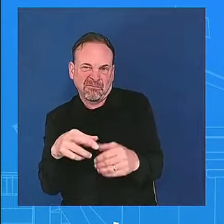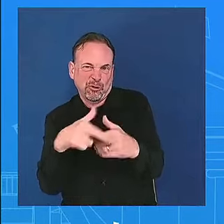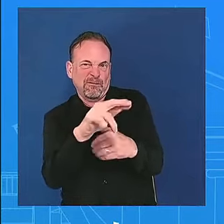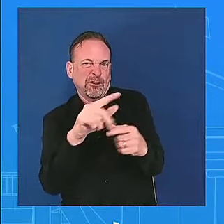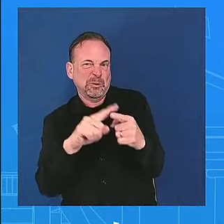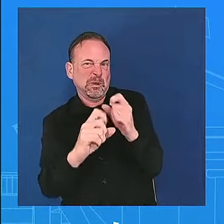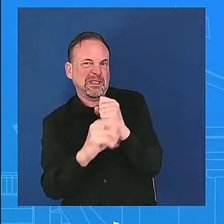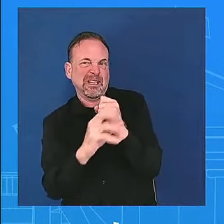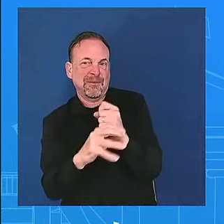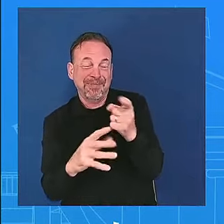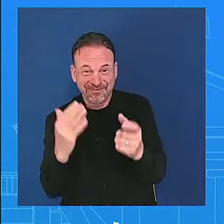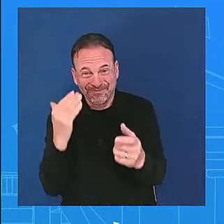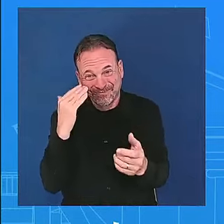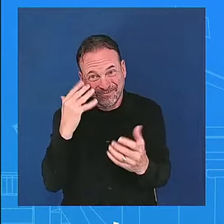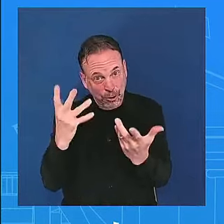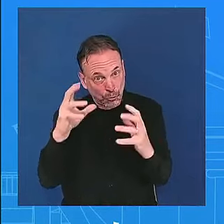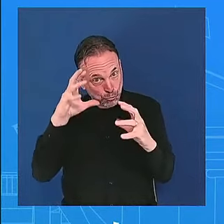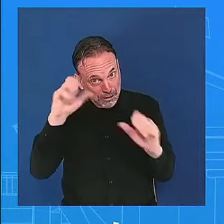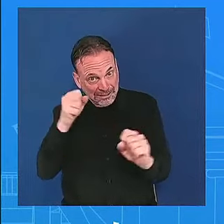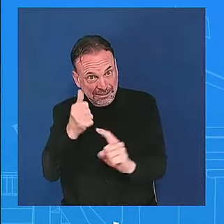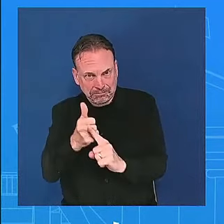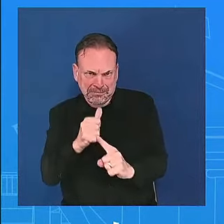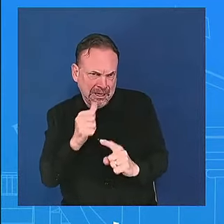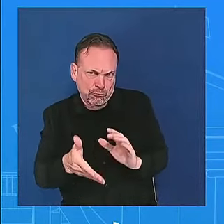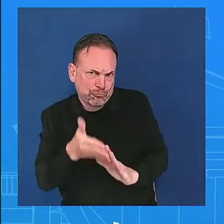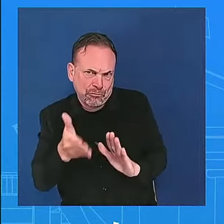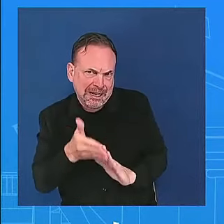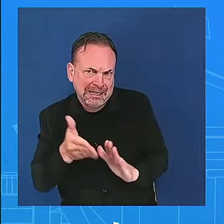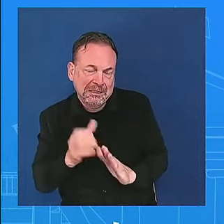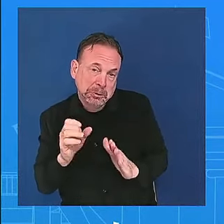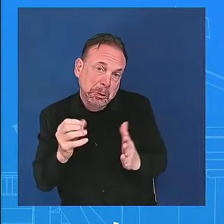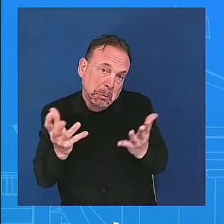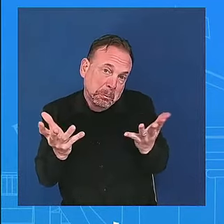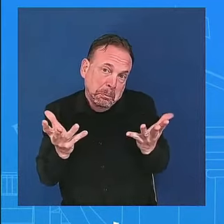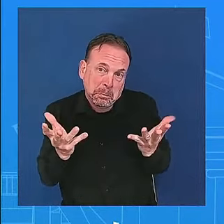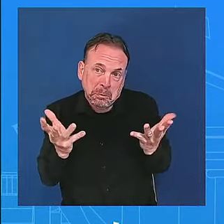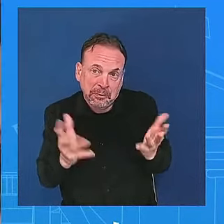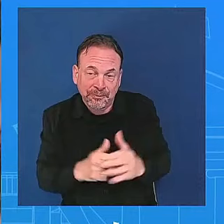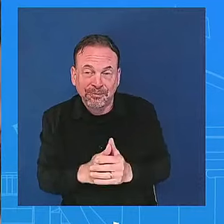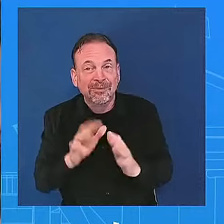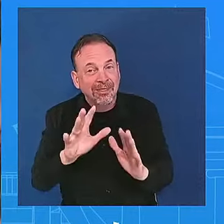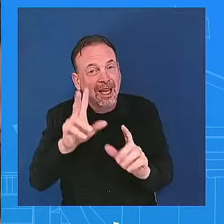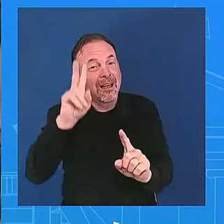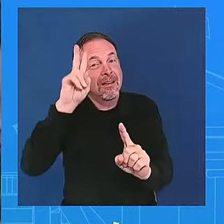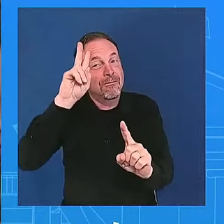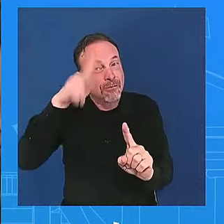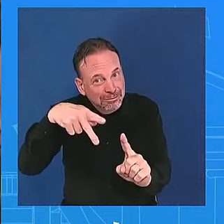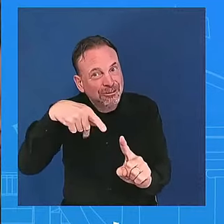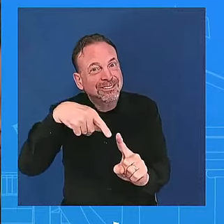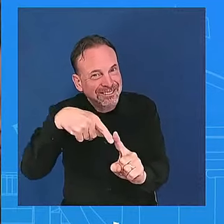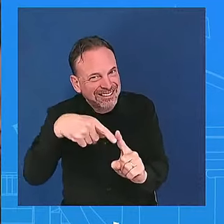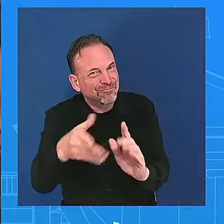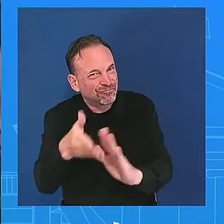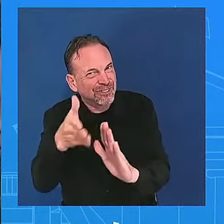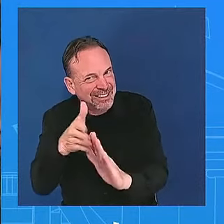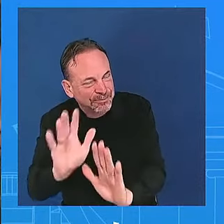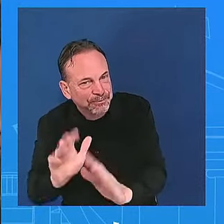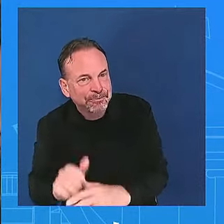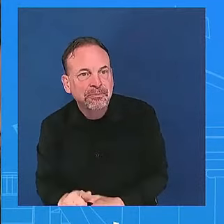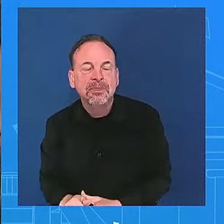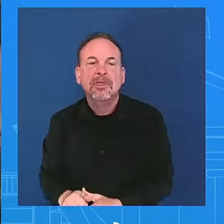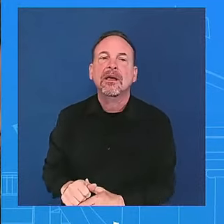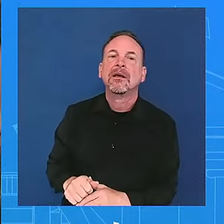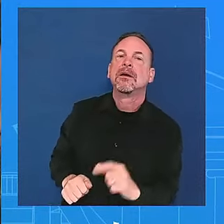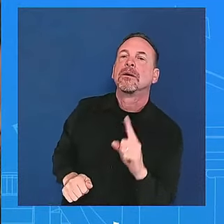assuming that played a role into it as far as the vice president you would have to ask a campaign about her this is something typically during an election year that uh presidential